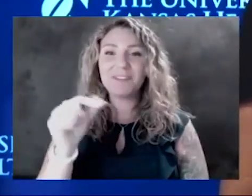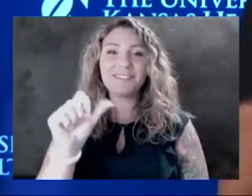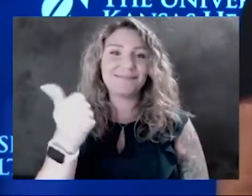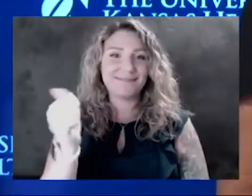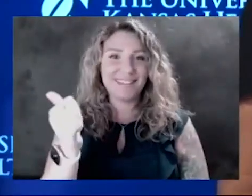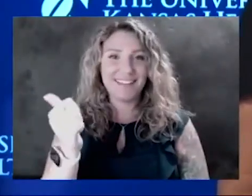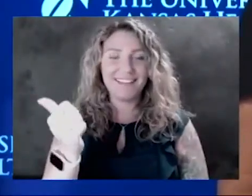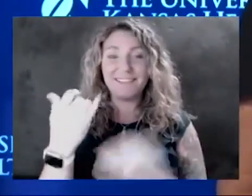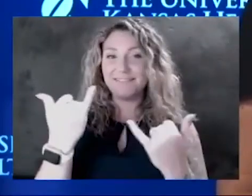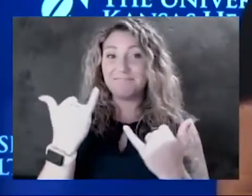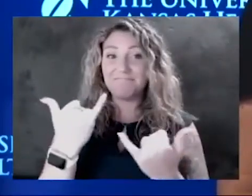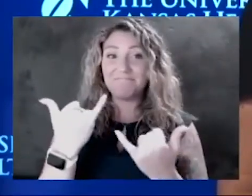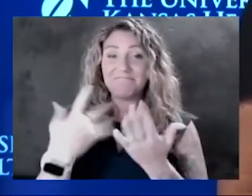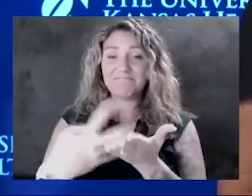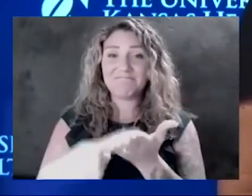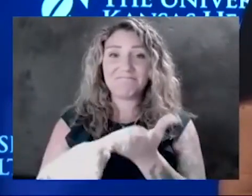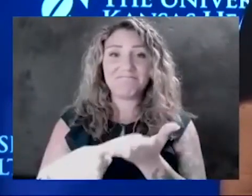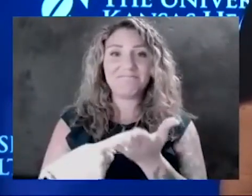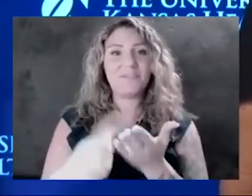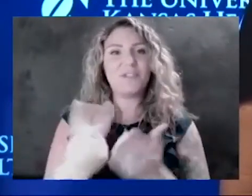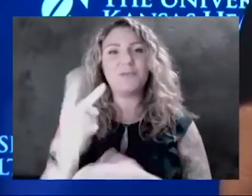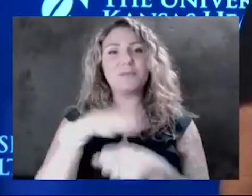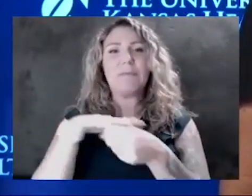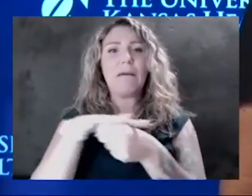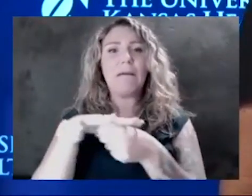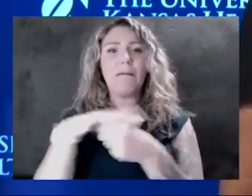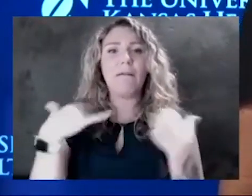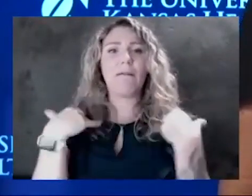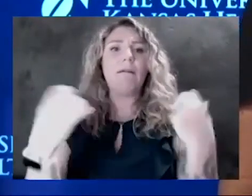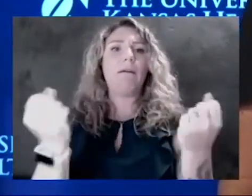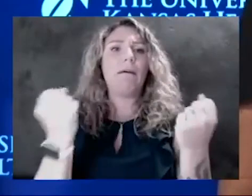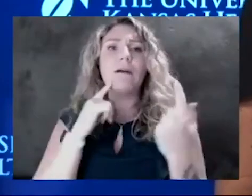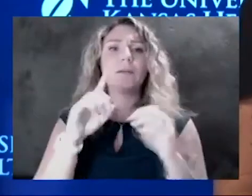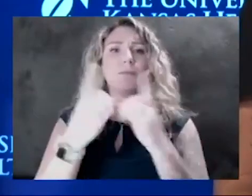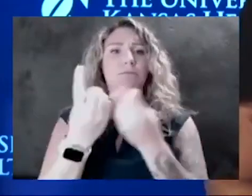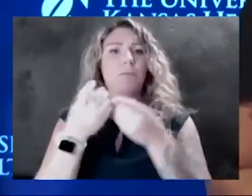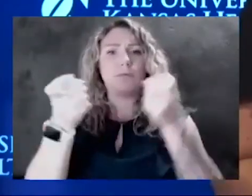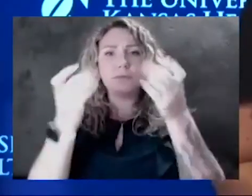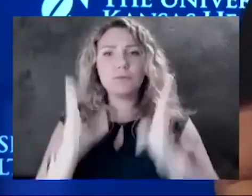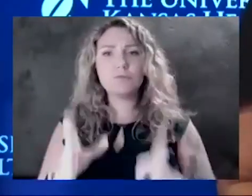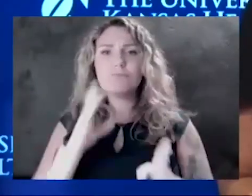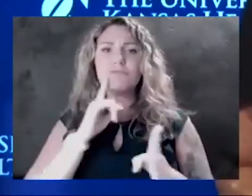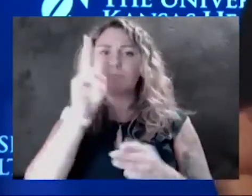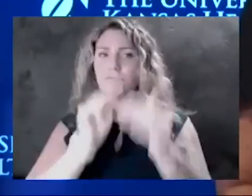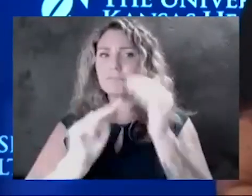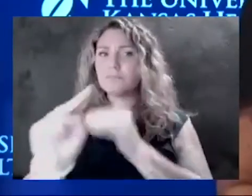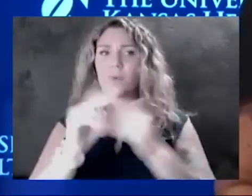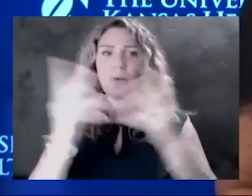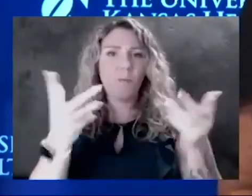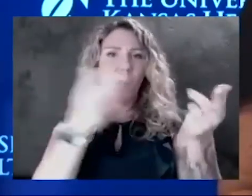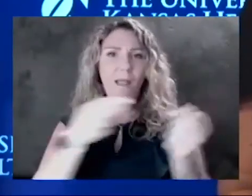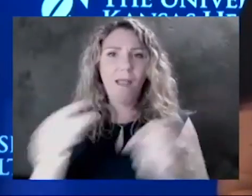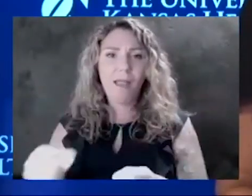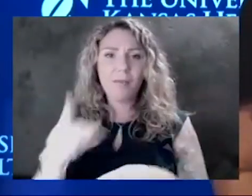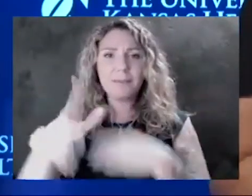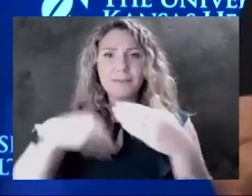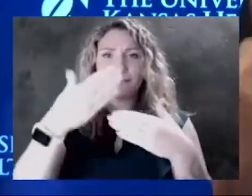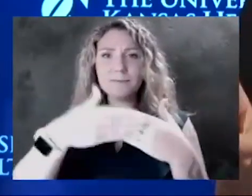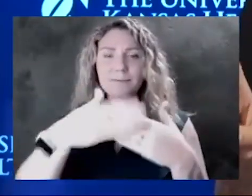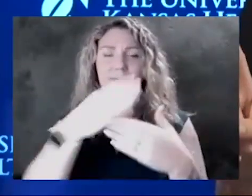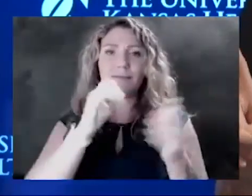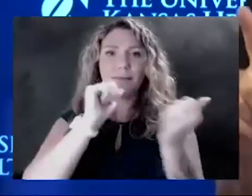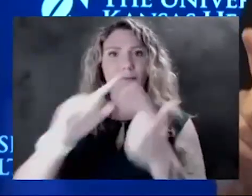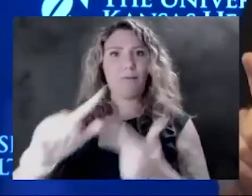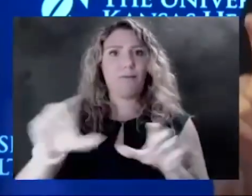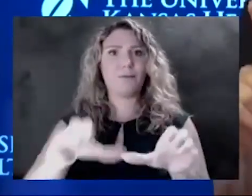expect in the next coming months, their predictions on what challenges lie ahead, and what we all need to do to stay safe. So do not